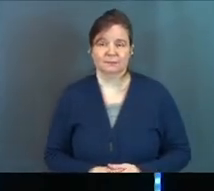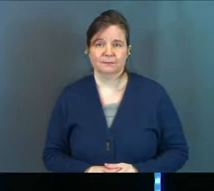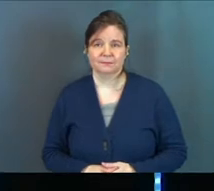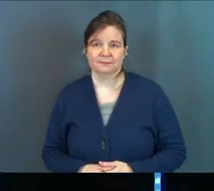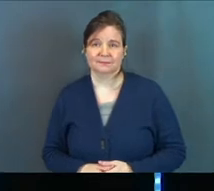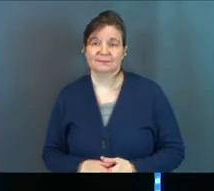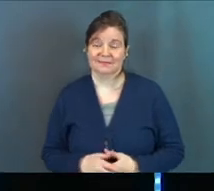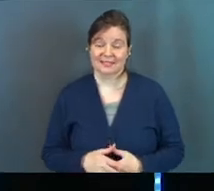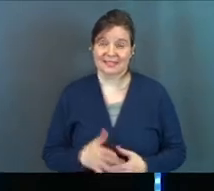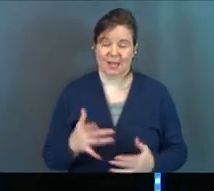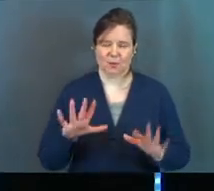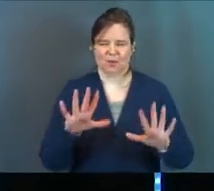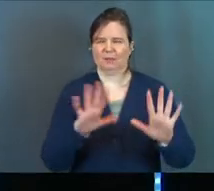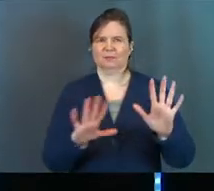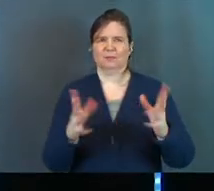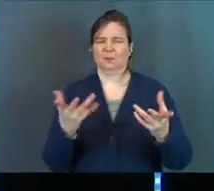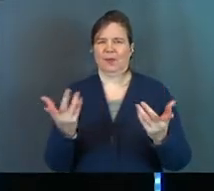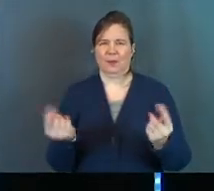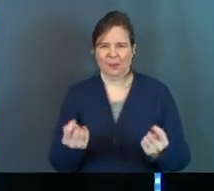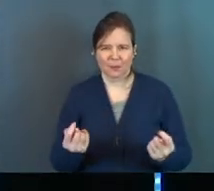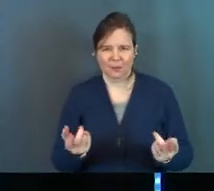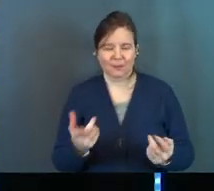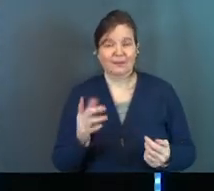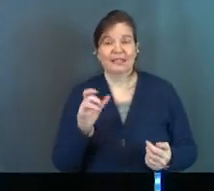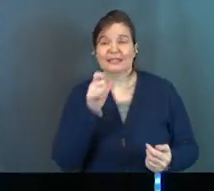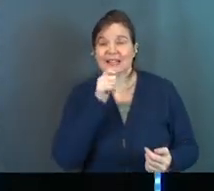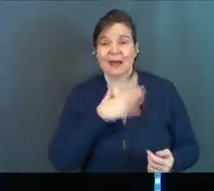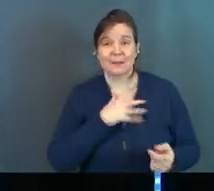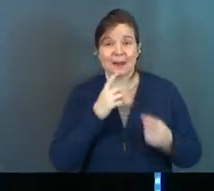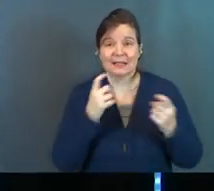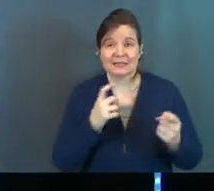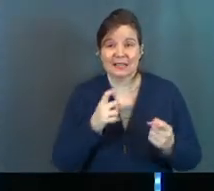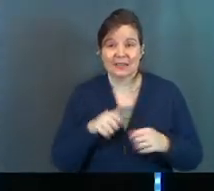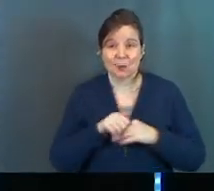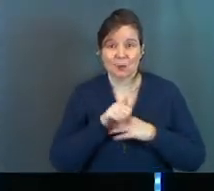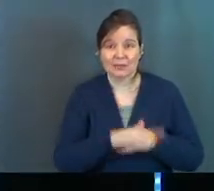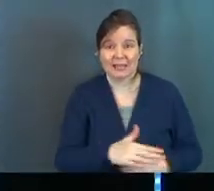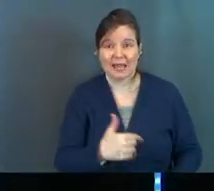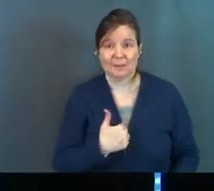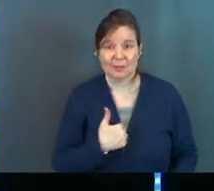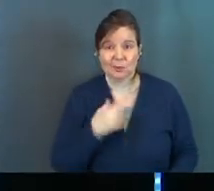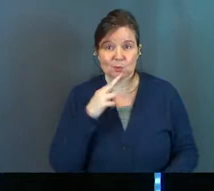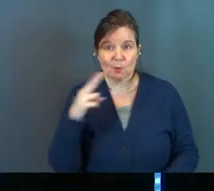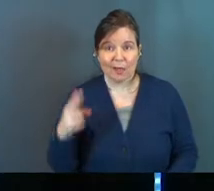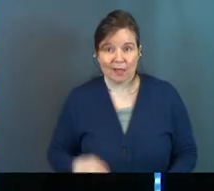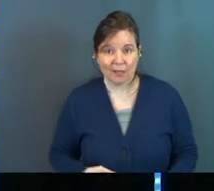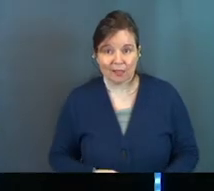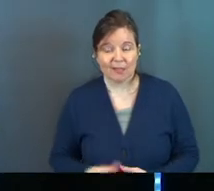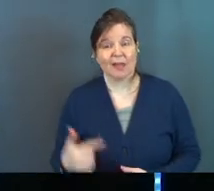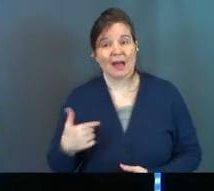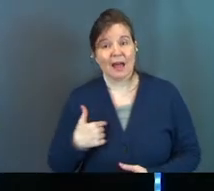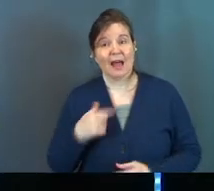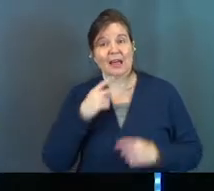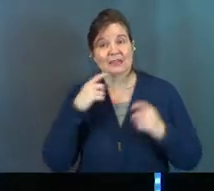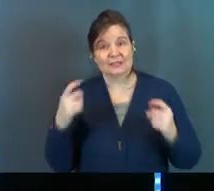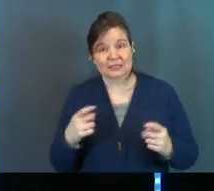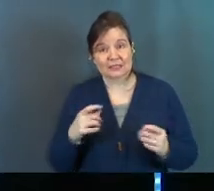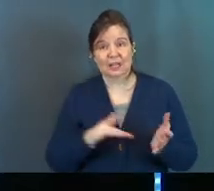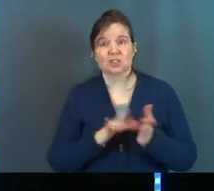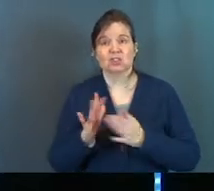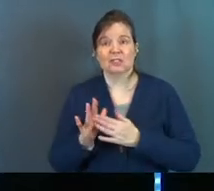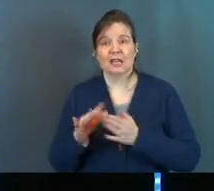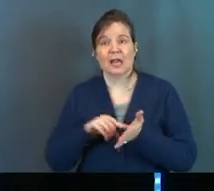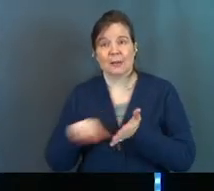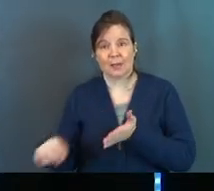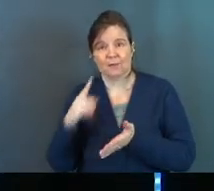I'm messing with you now, right? It is not my sin that will send me to hell. I have sinned and